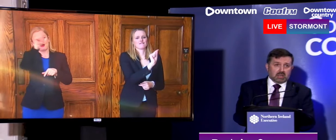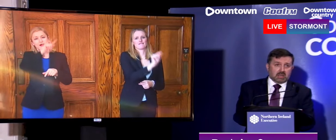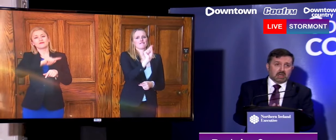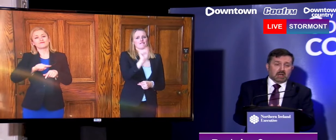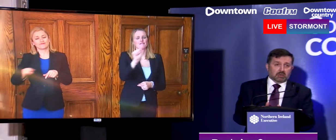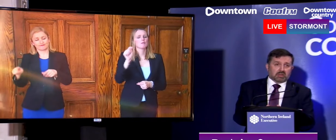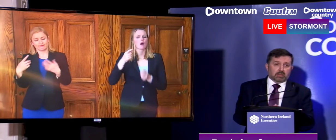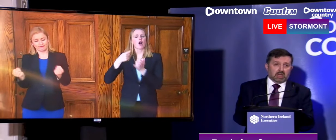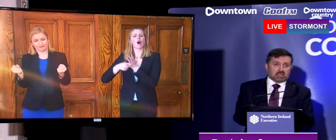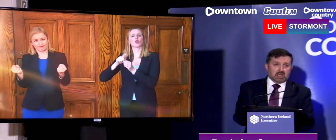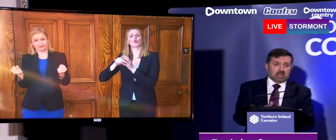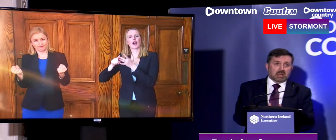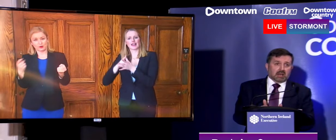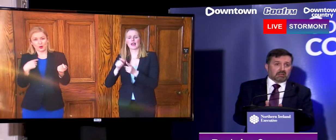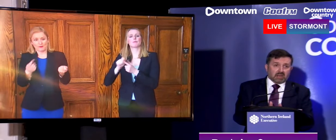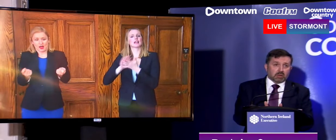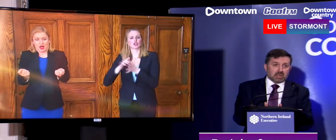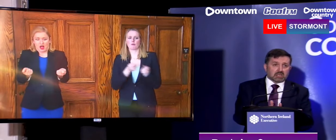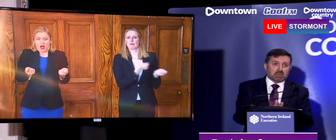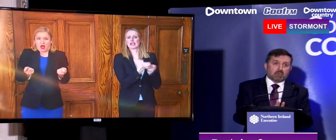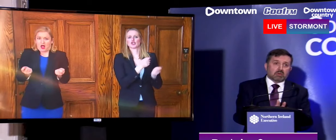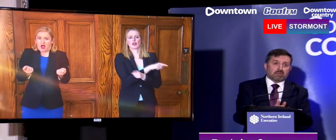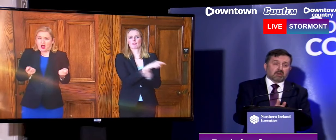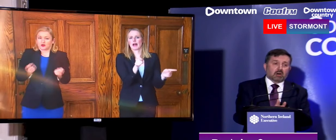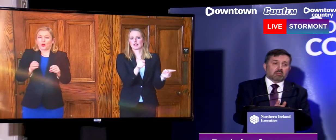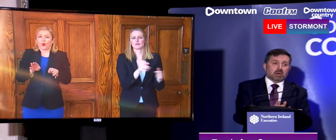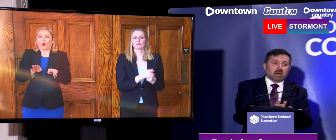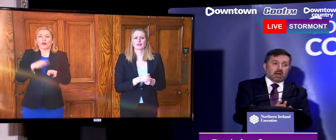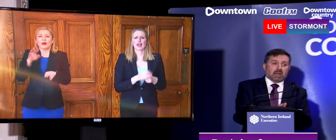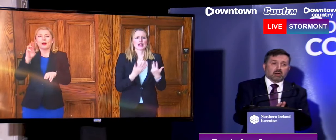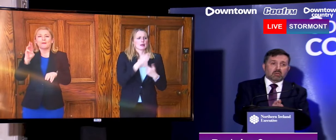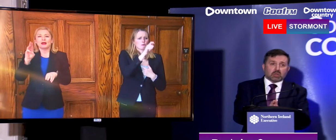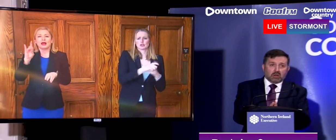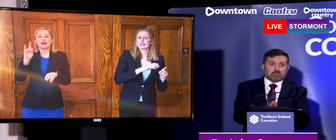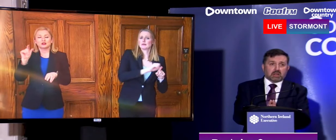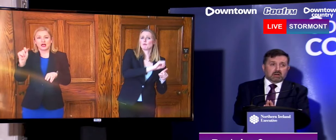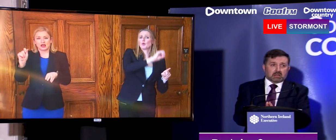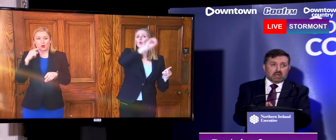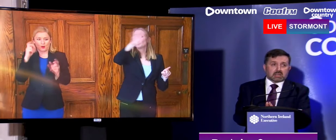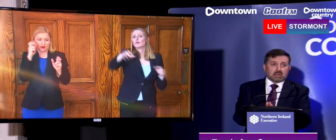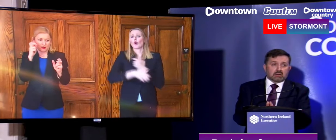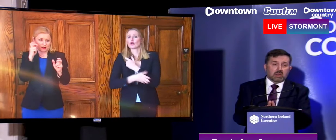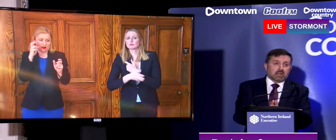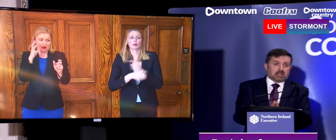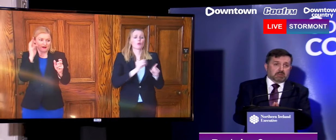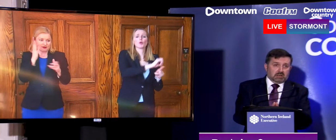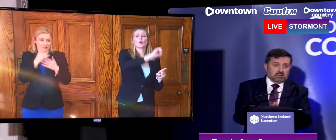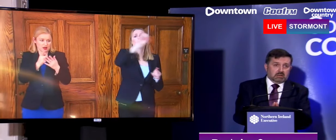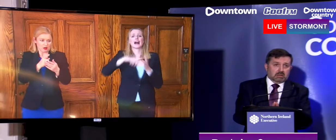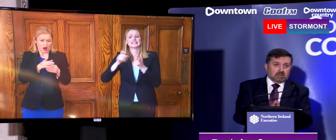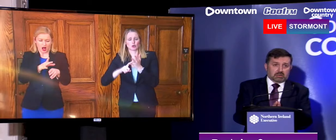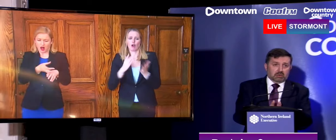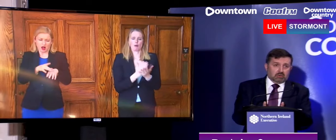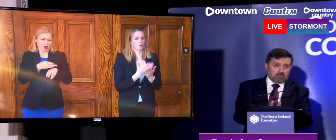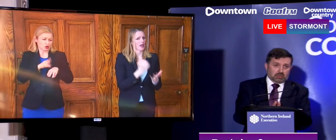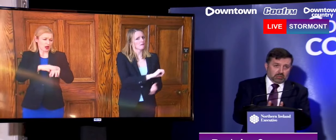RQIA and with the PHA. And if anybody needs to be moved from a care home to a hospital or into ICU, that's been done.